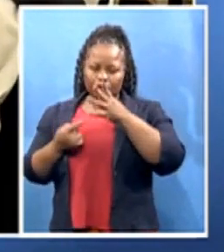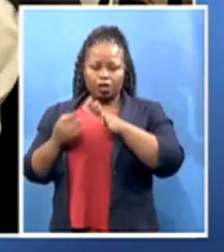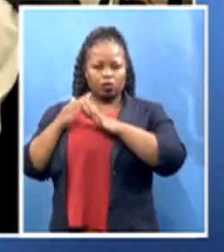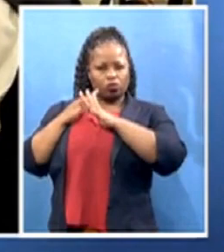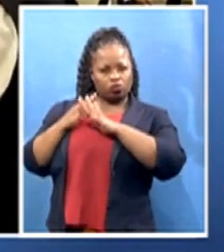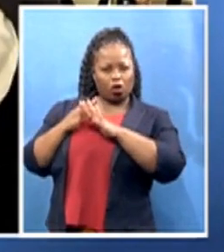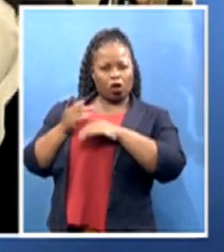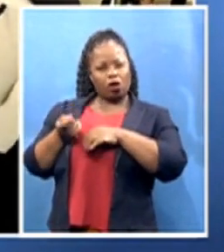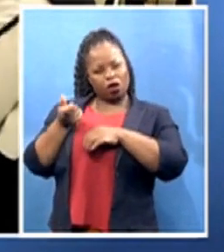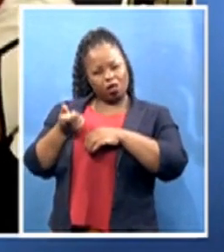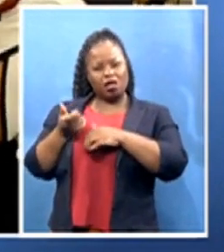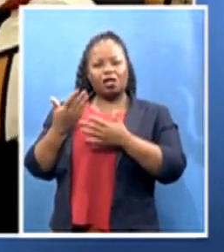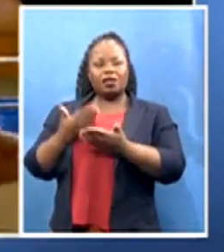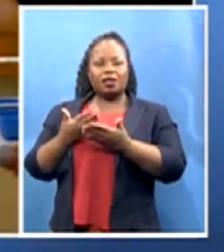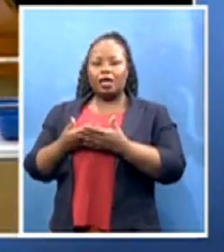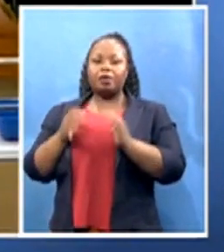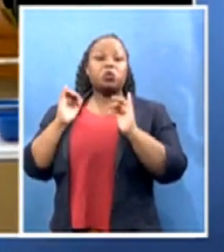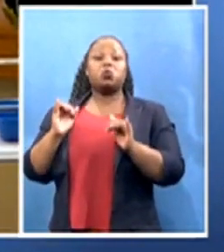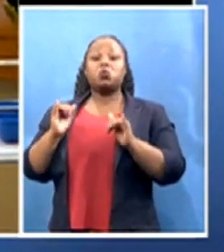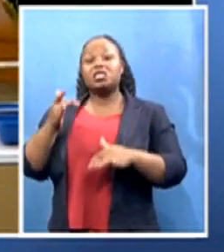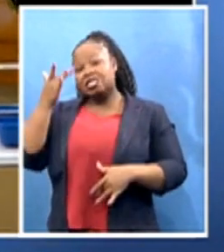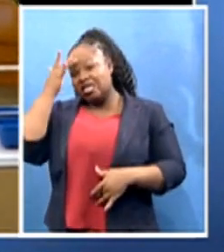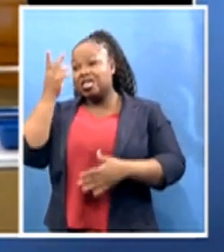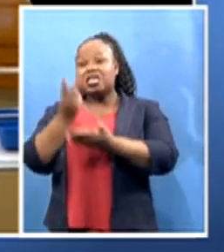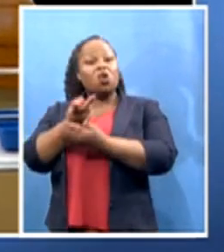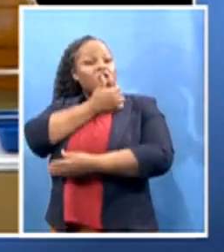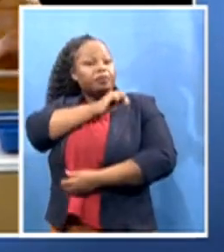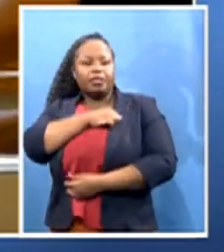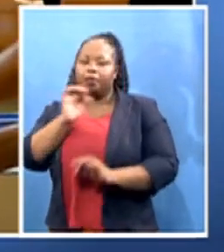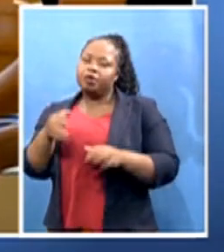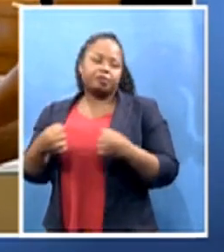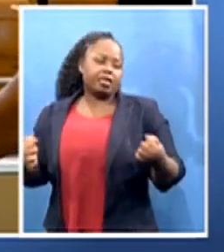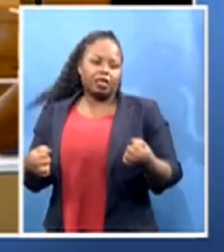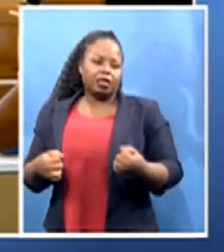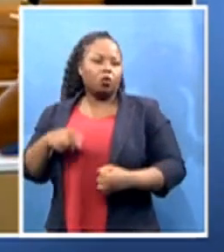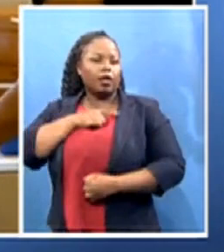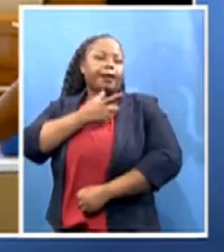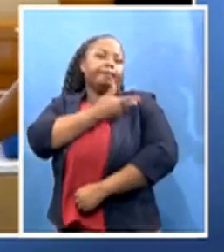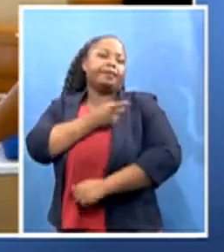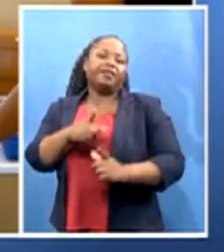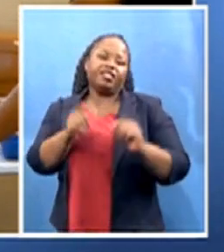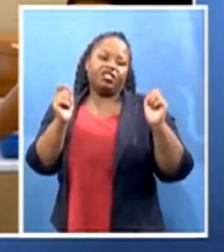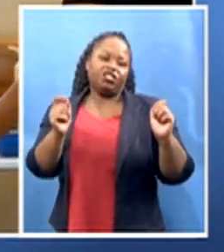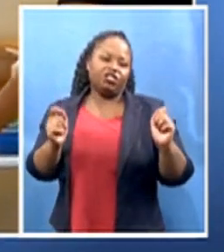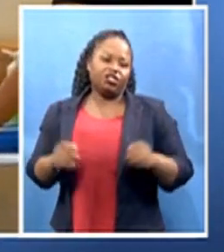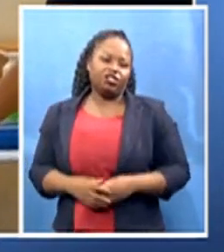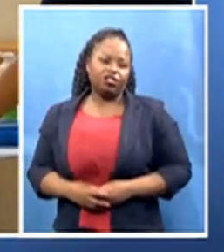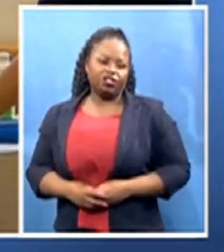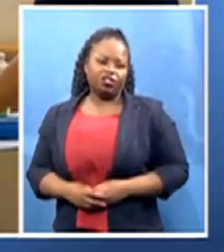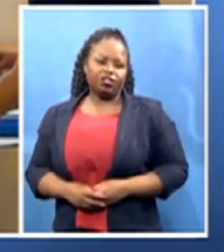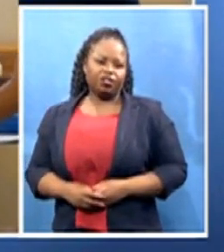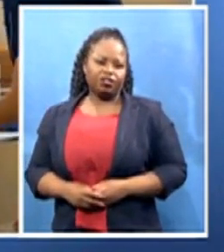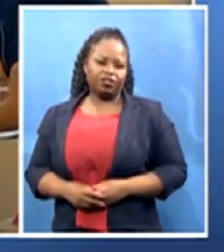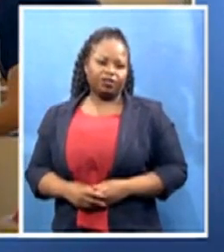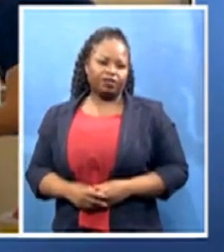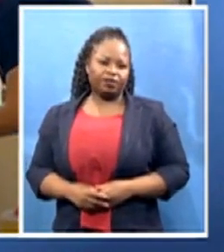COVID, which we will only know in time, but that is one of the hopes of vaccination. How can we allay fears